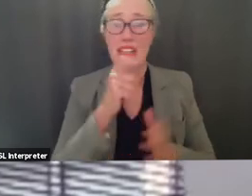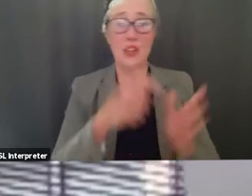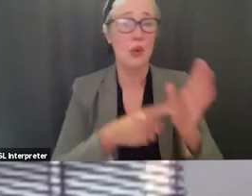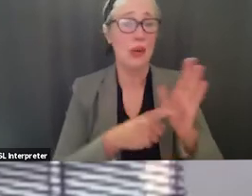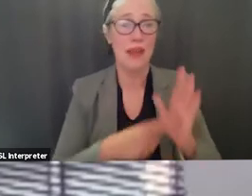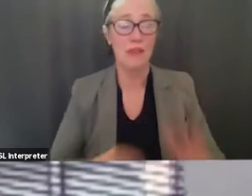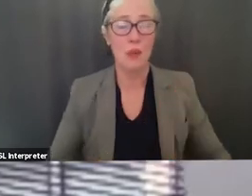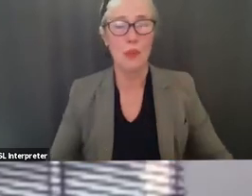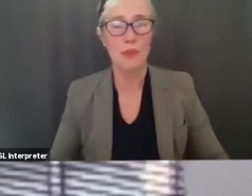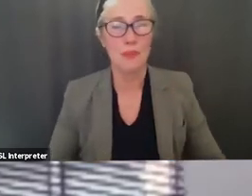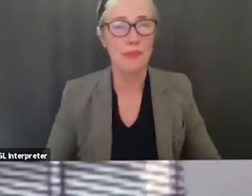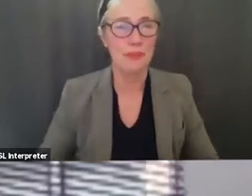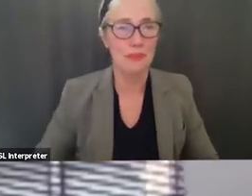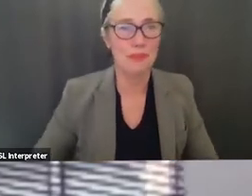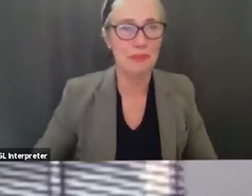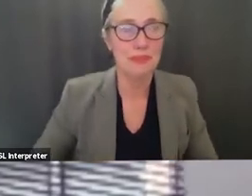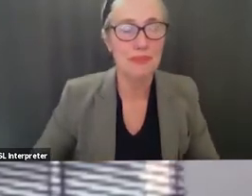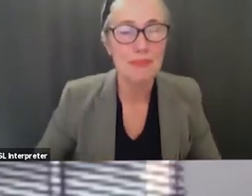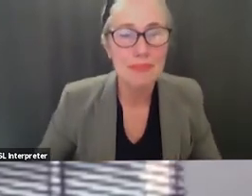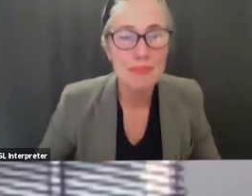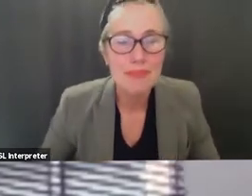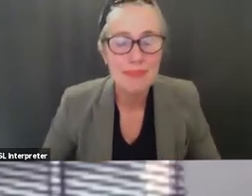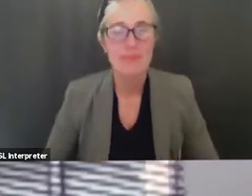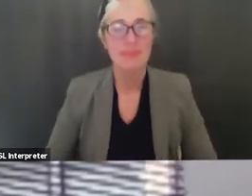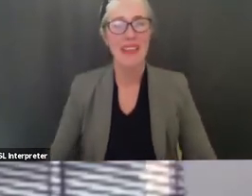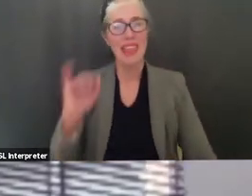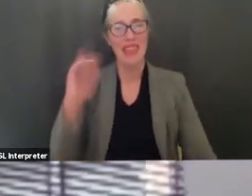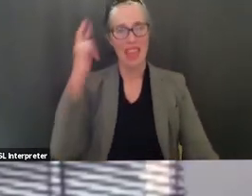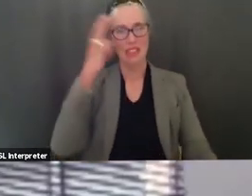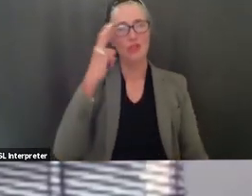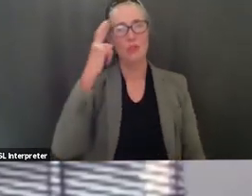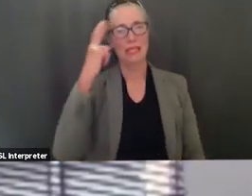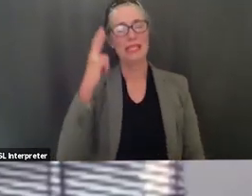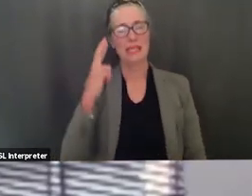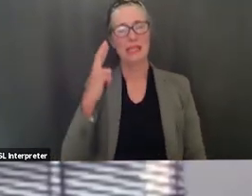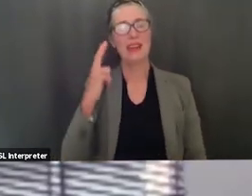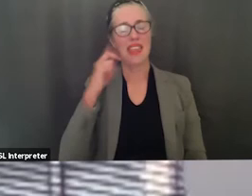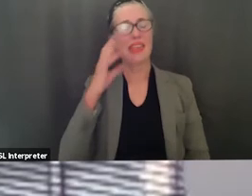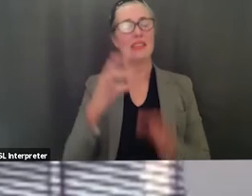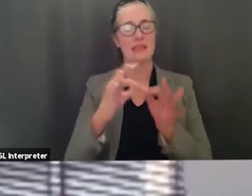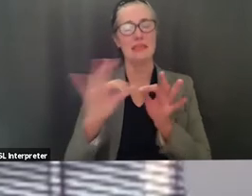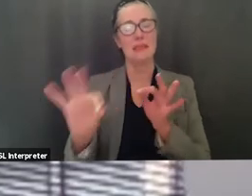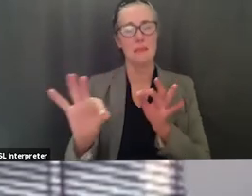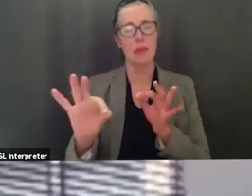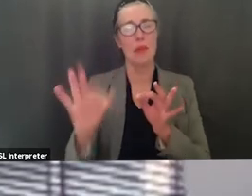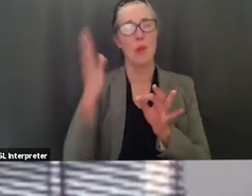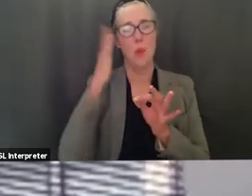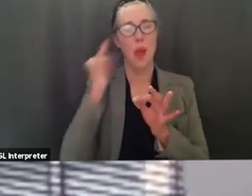attend and so that that for me is the real just very simple difference